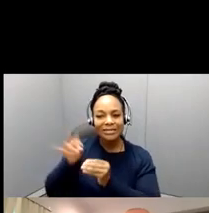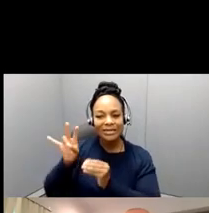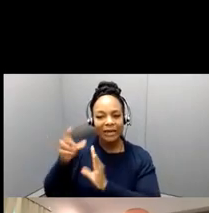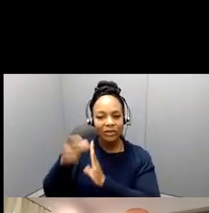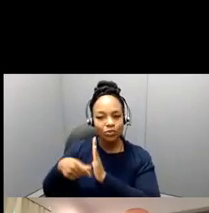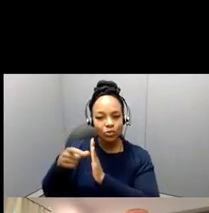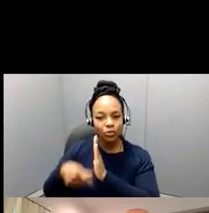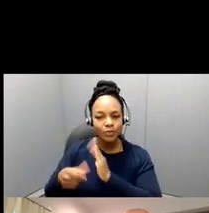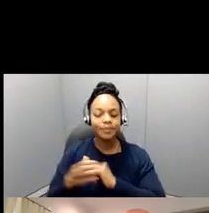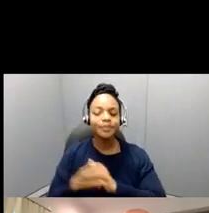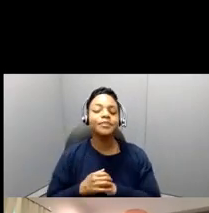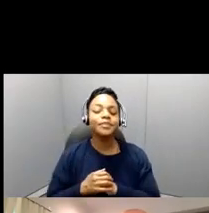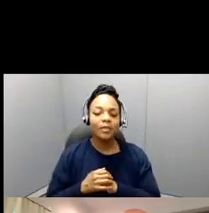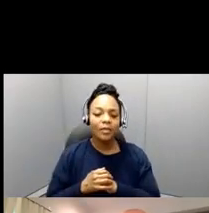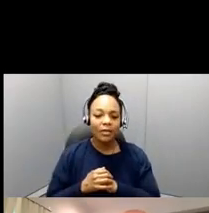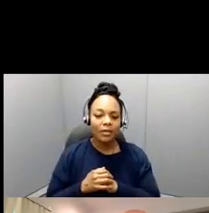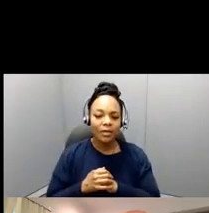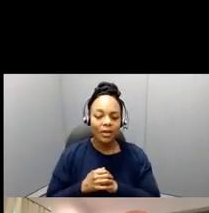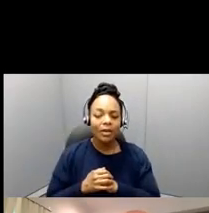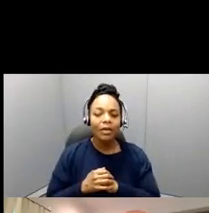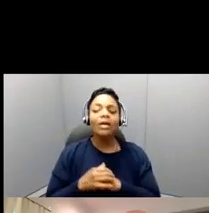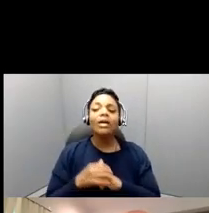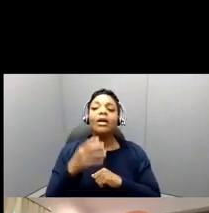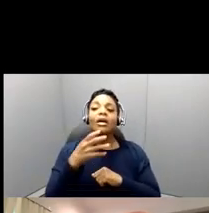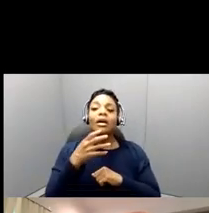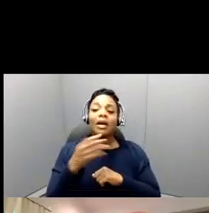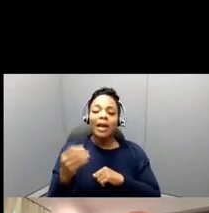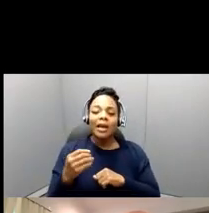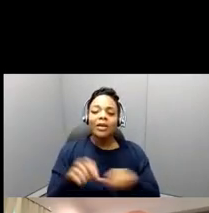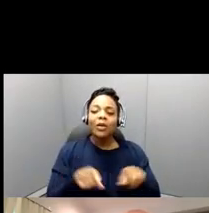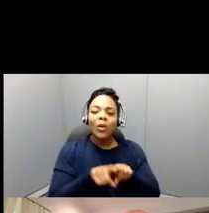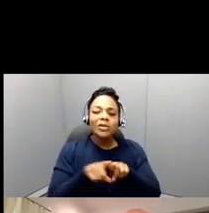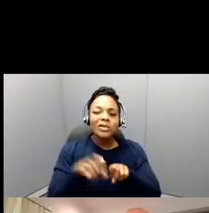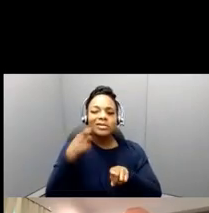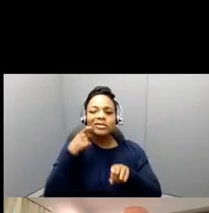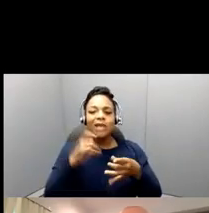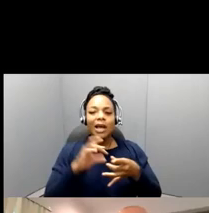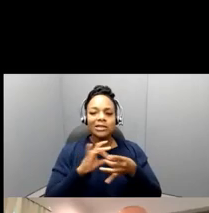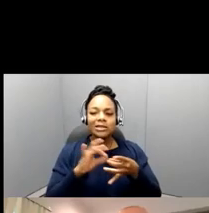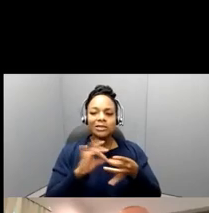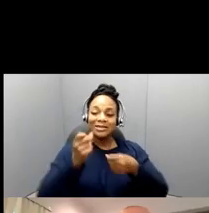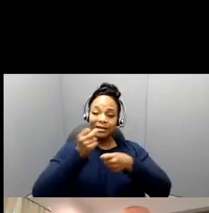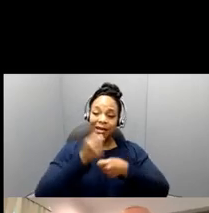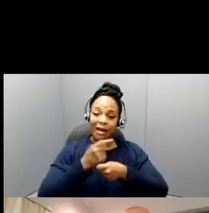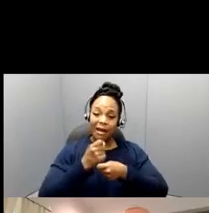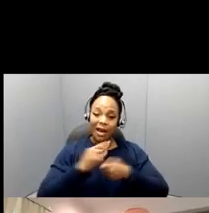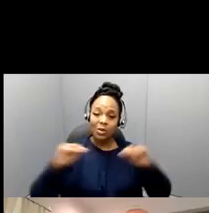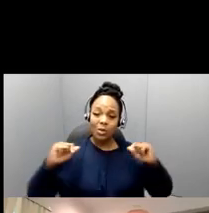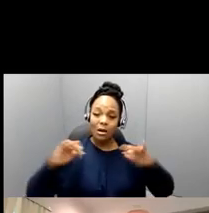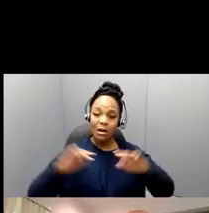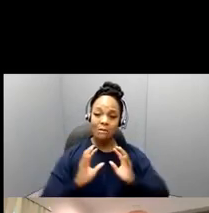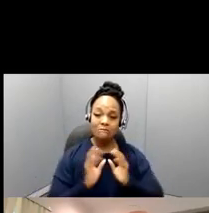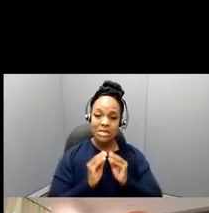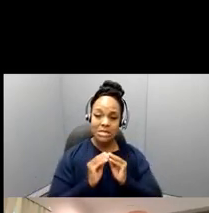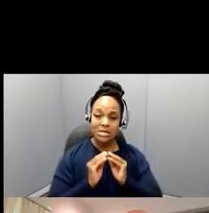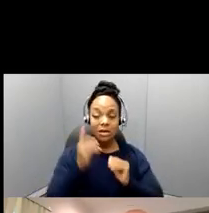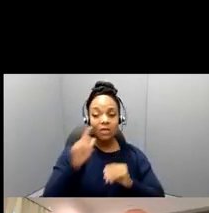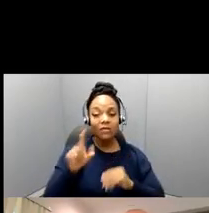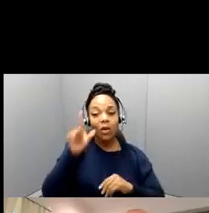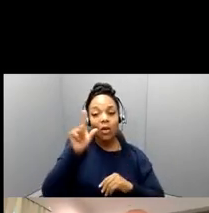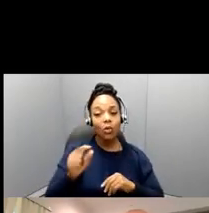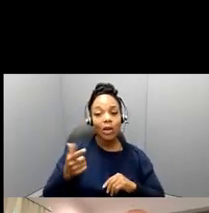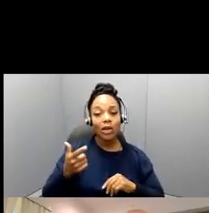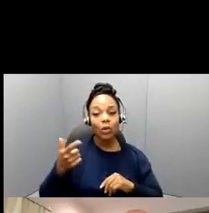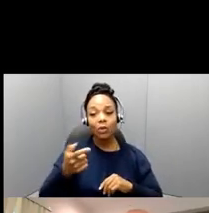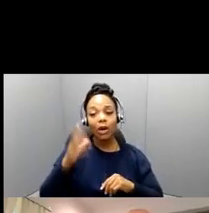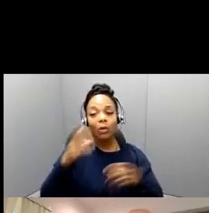And as I was also mentioning, our annual meeting. The 2021 annual meeting is next April and